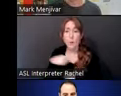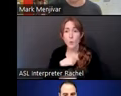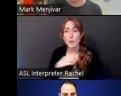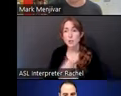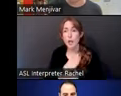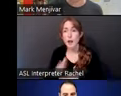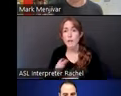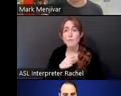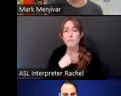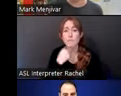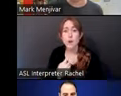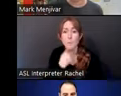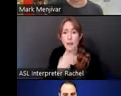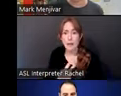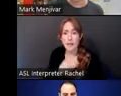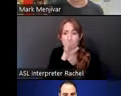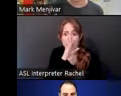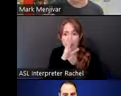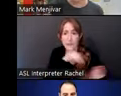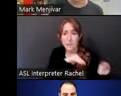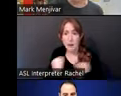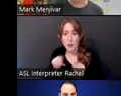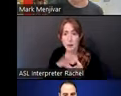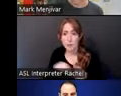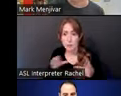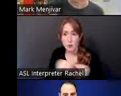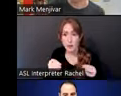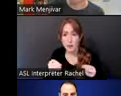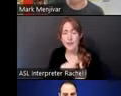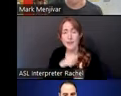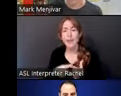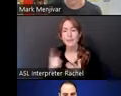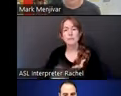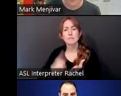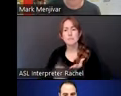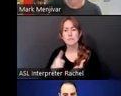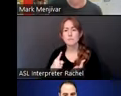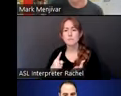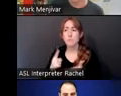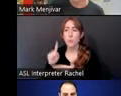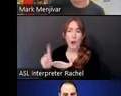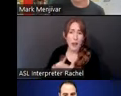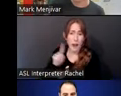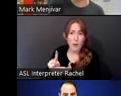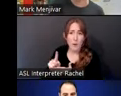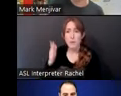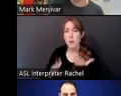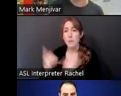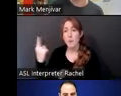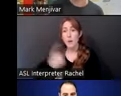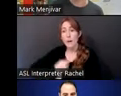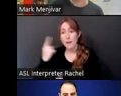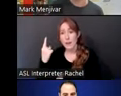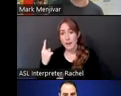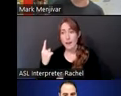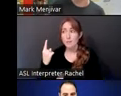stories are, what we then do is we take sometimes an hour, sometimes a day, right, or two days to then come back and